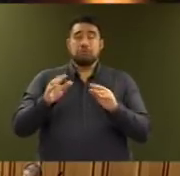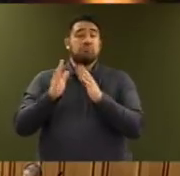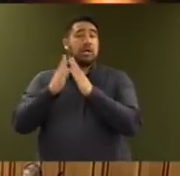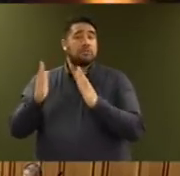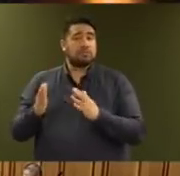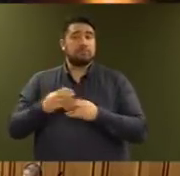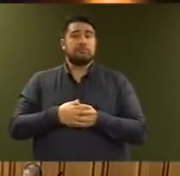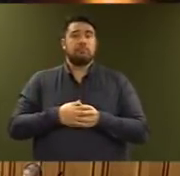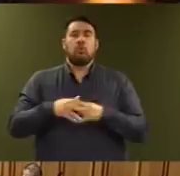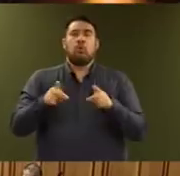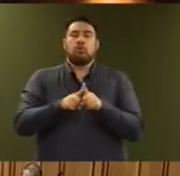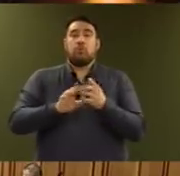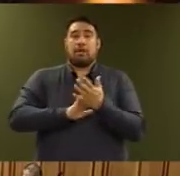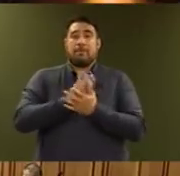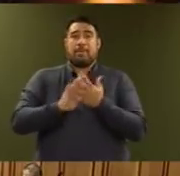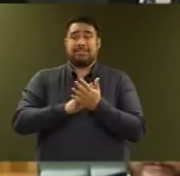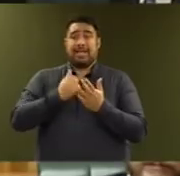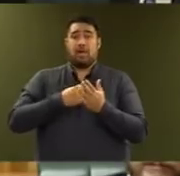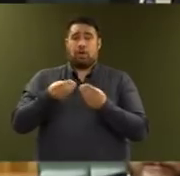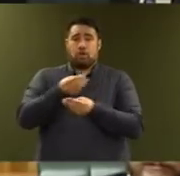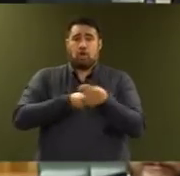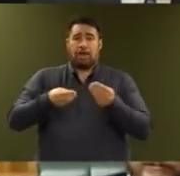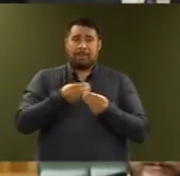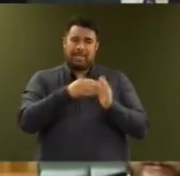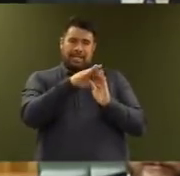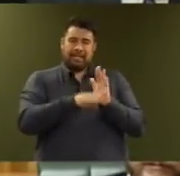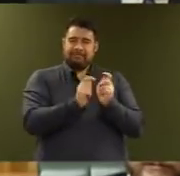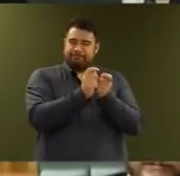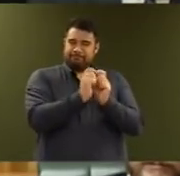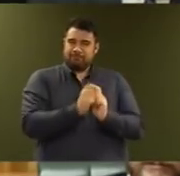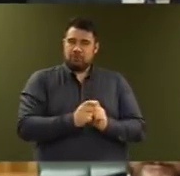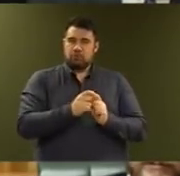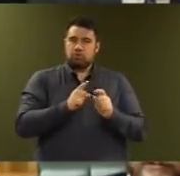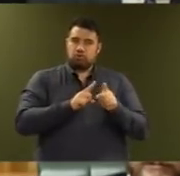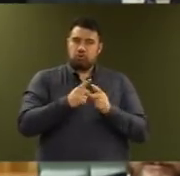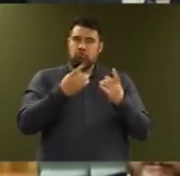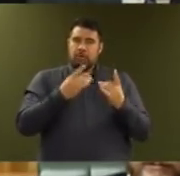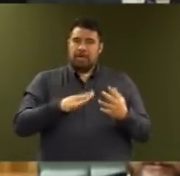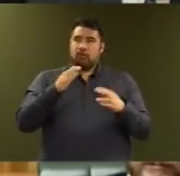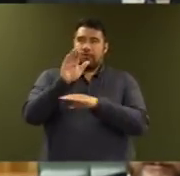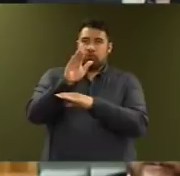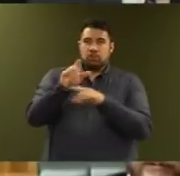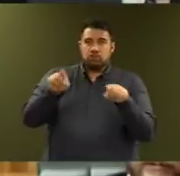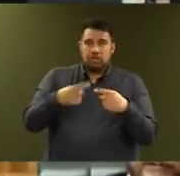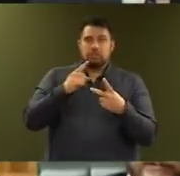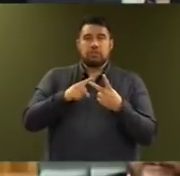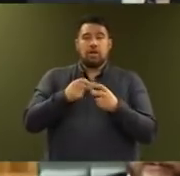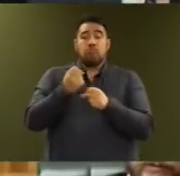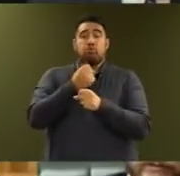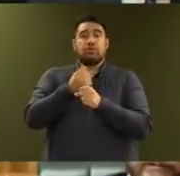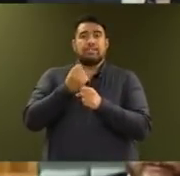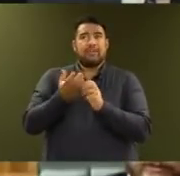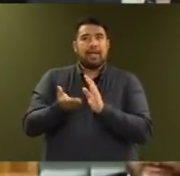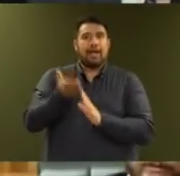It also means shifting the settings of our economy to face the challenges of the future, lifting productivity, making a just